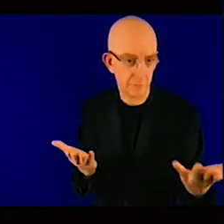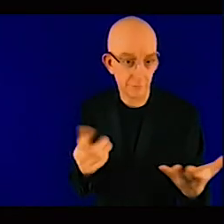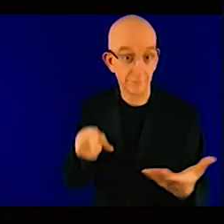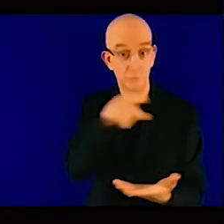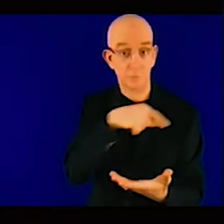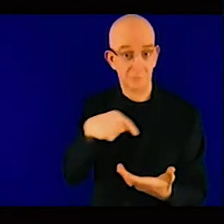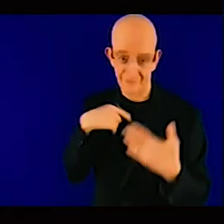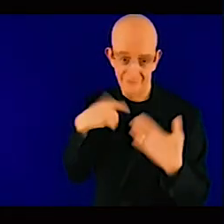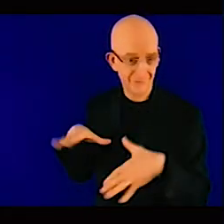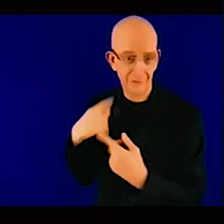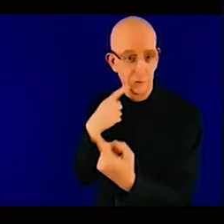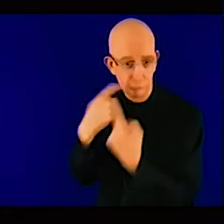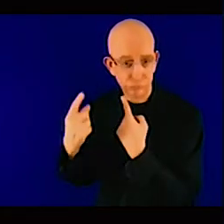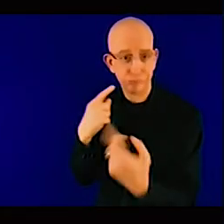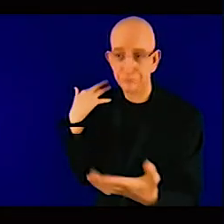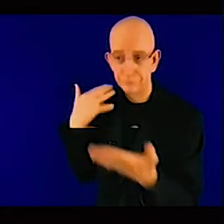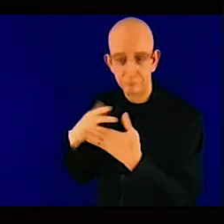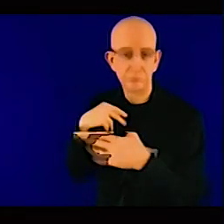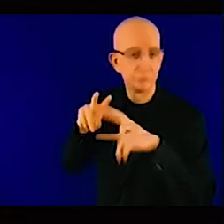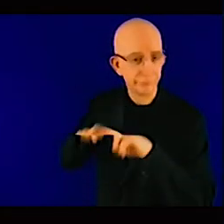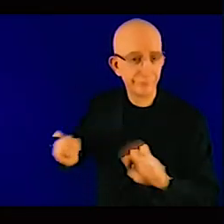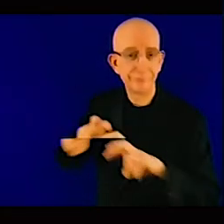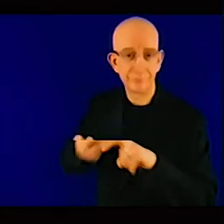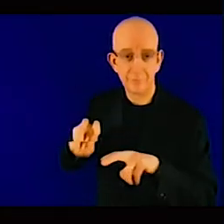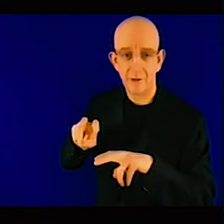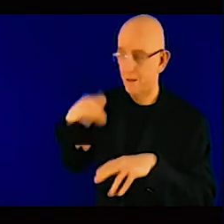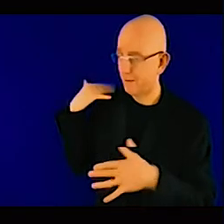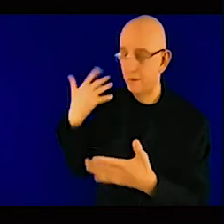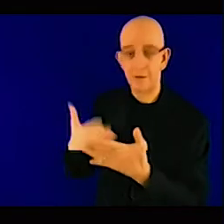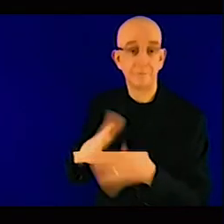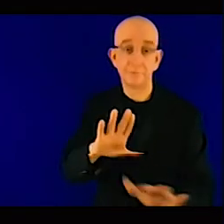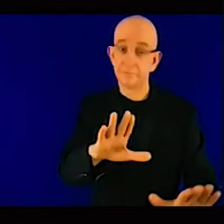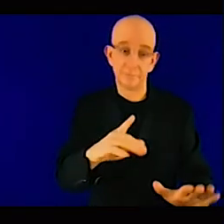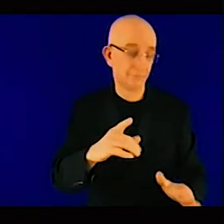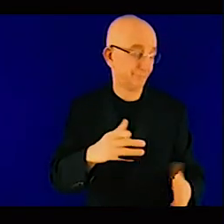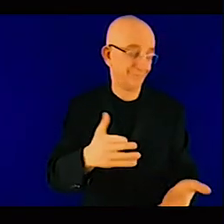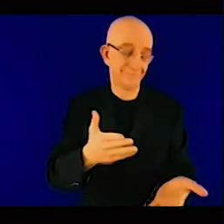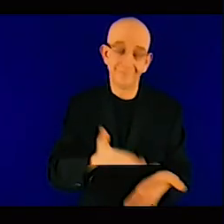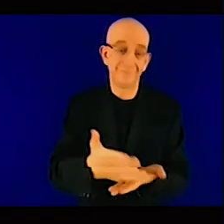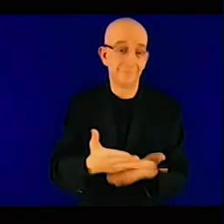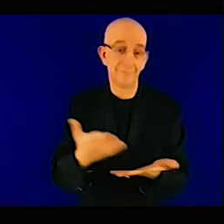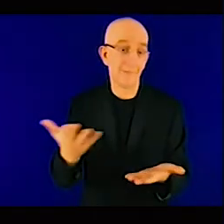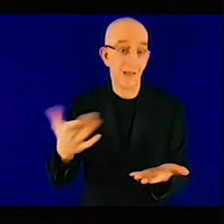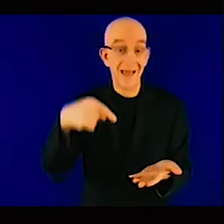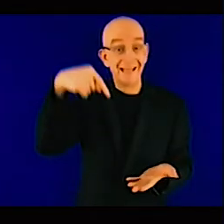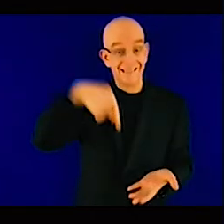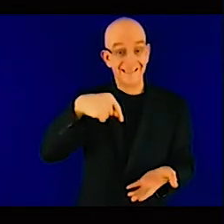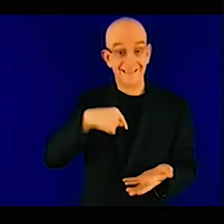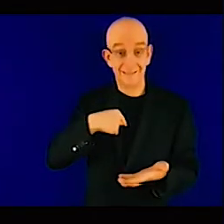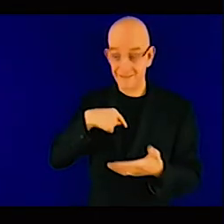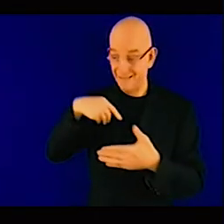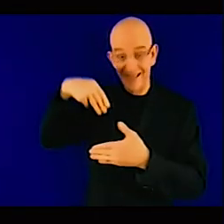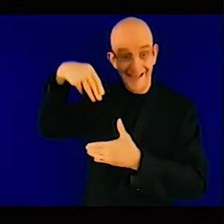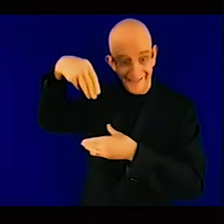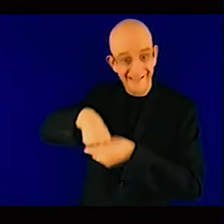analysis and we dream up risks that may or may not happen some do some don't but we come up with these amazing risks that may or may not